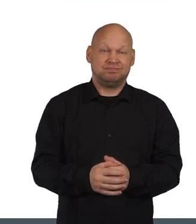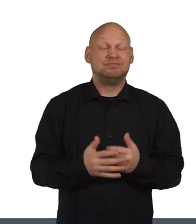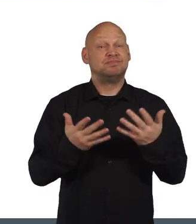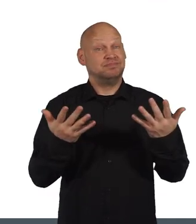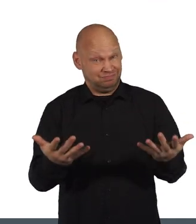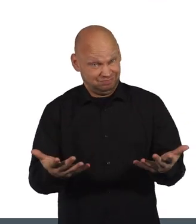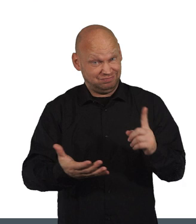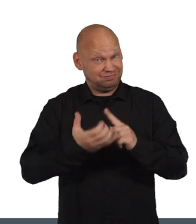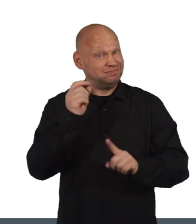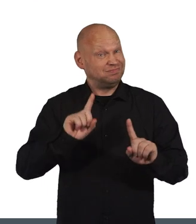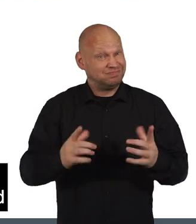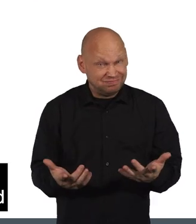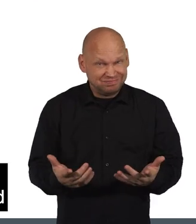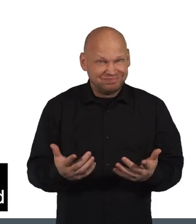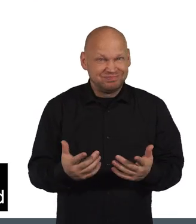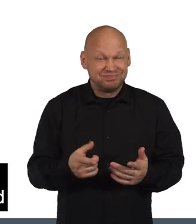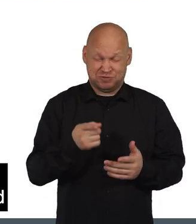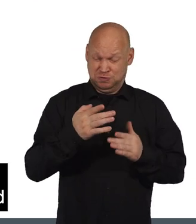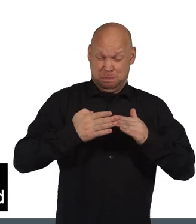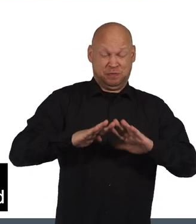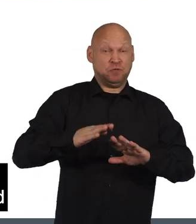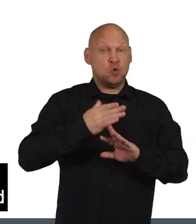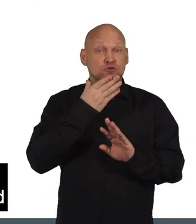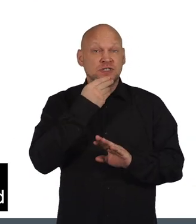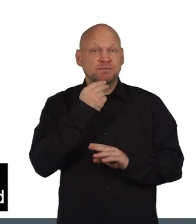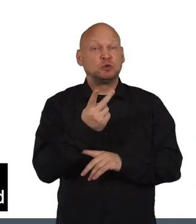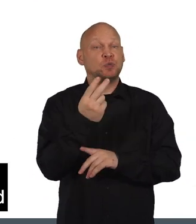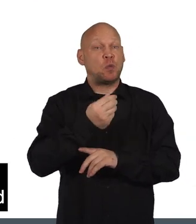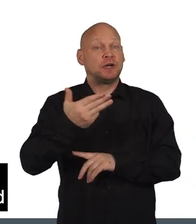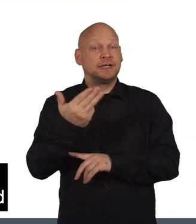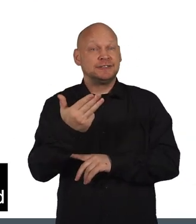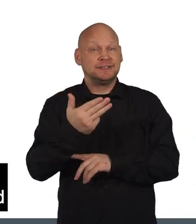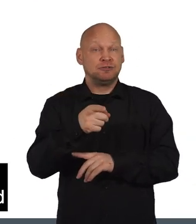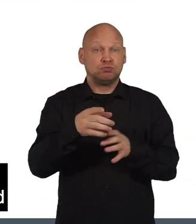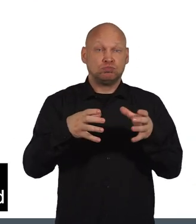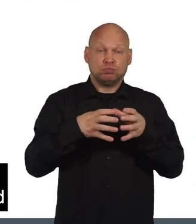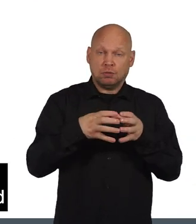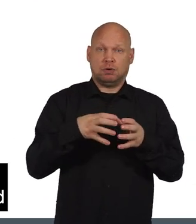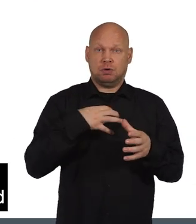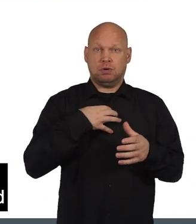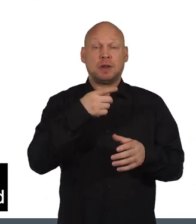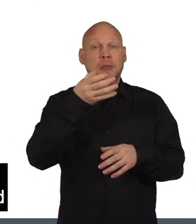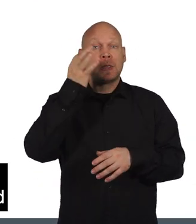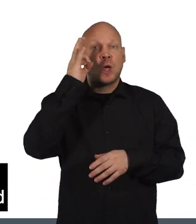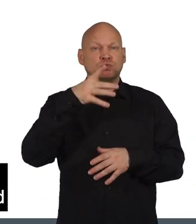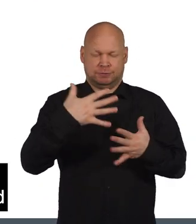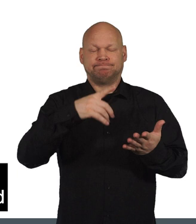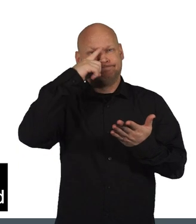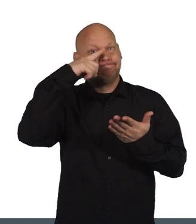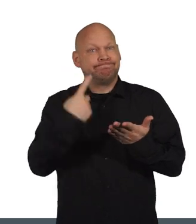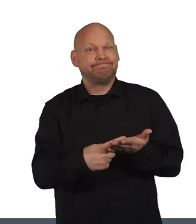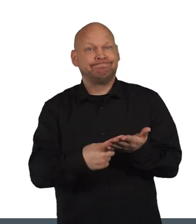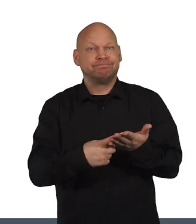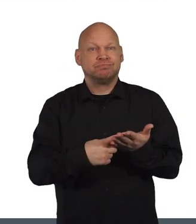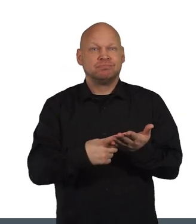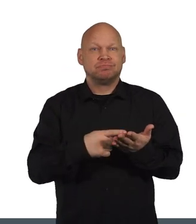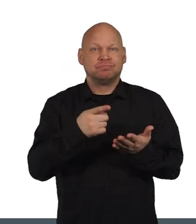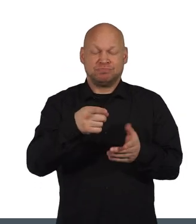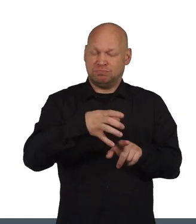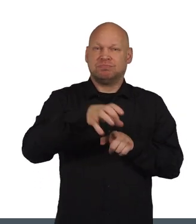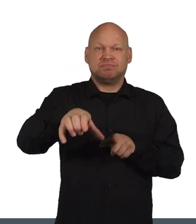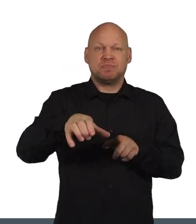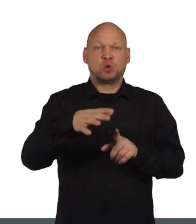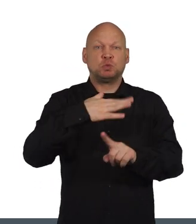As a result, just before Christmas 2019, the group heard that the council had decided not to